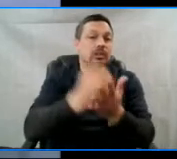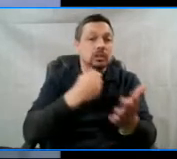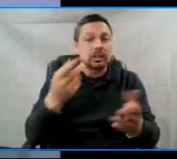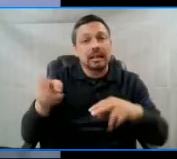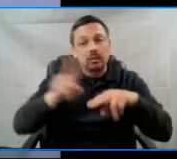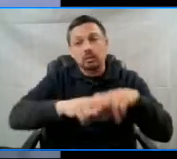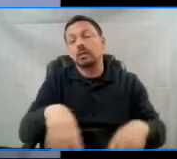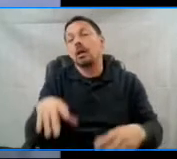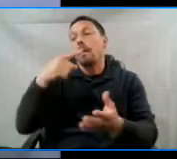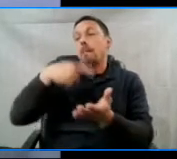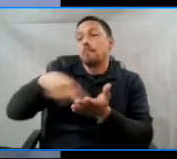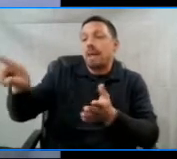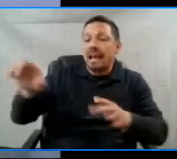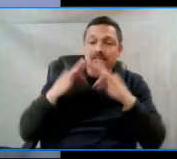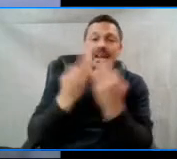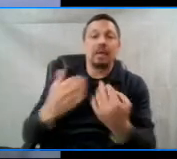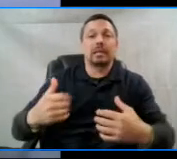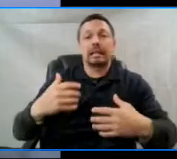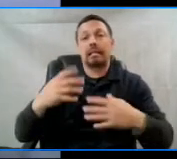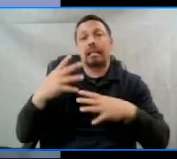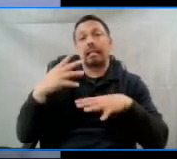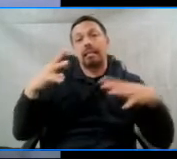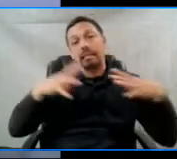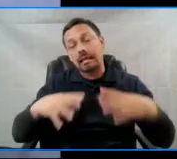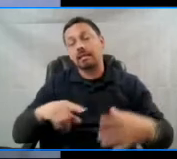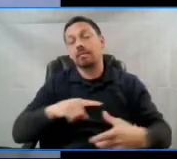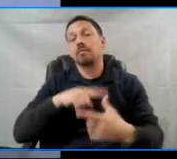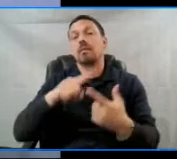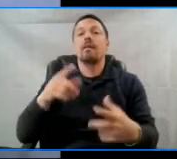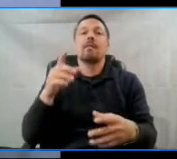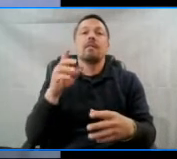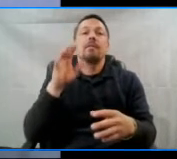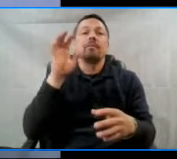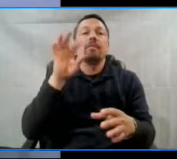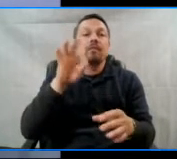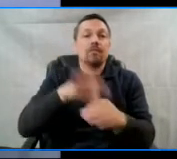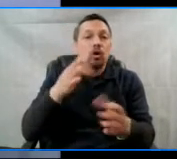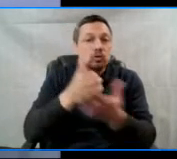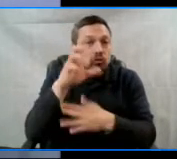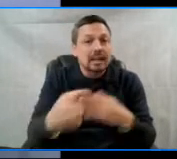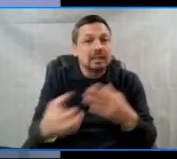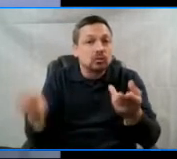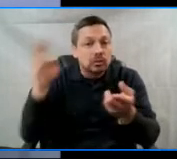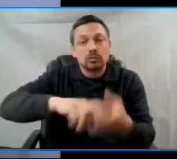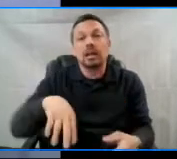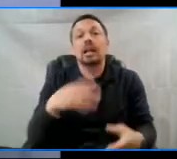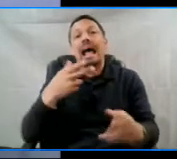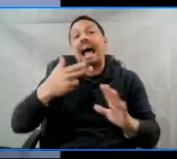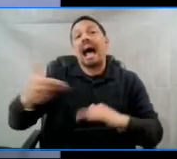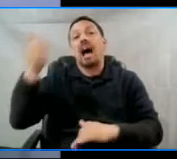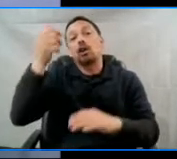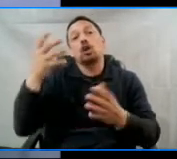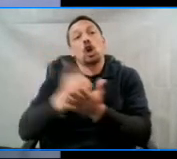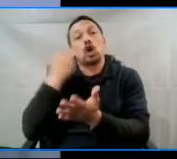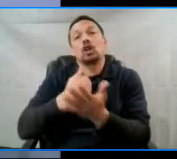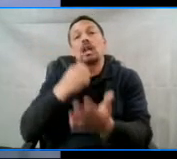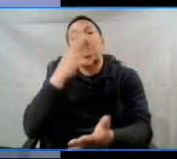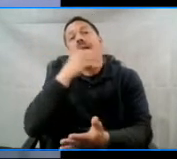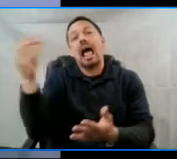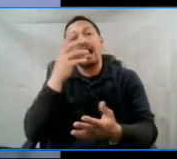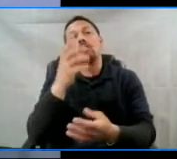paid family leave, voting rights restoration, higher earner tax increases, and removing slavery from state